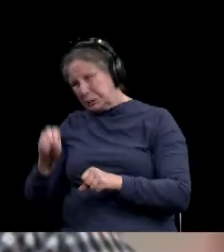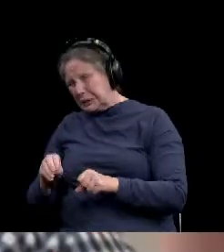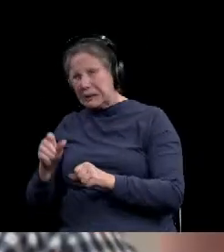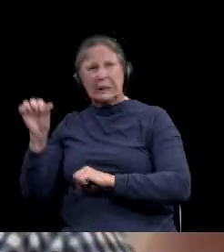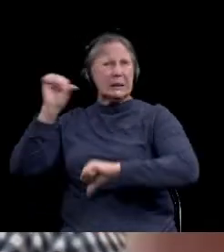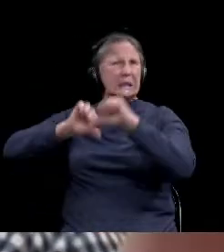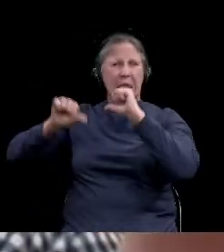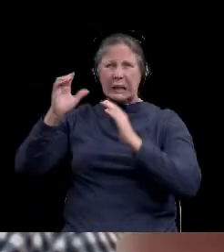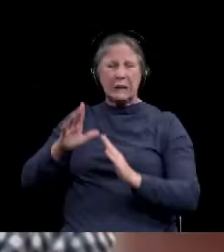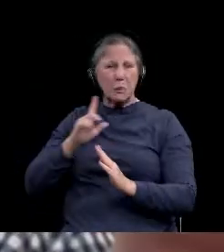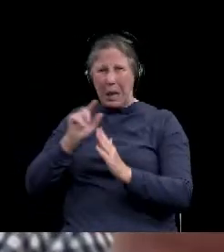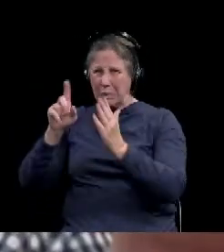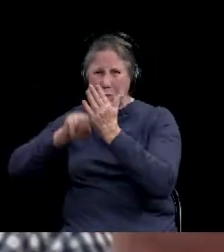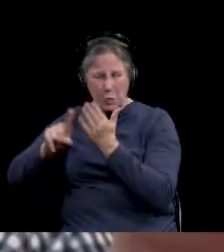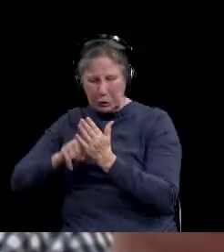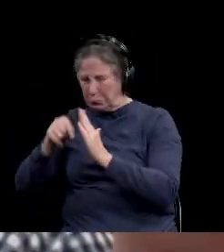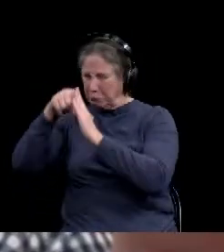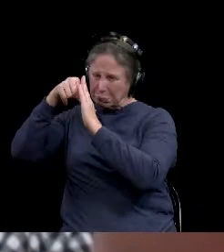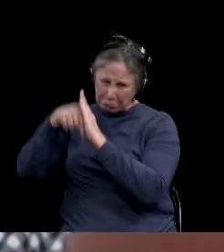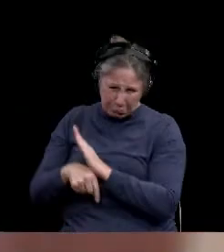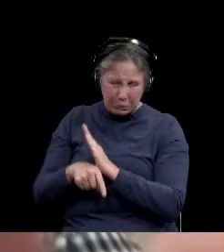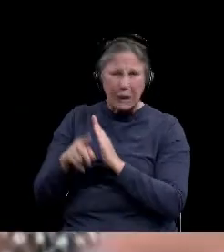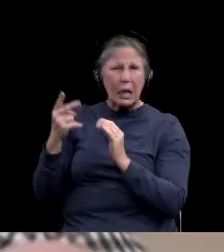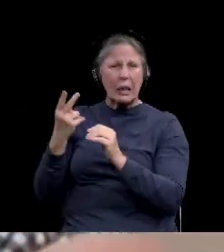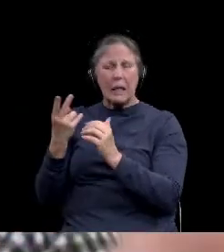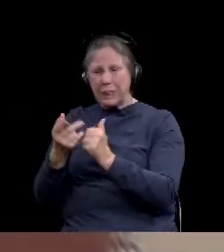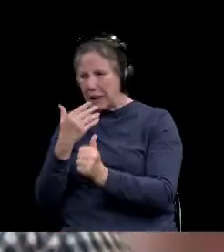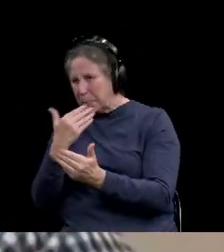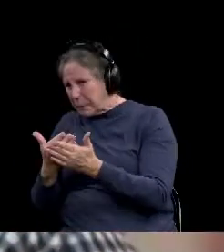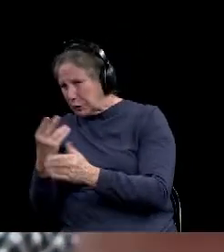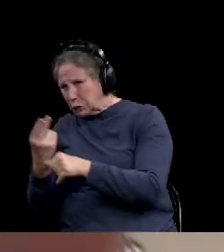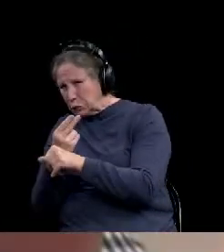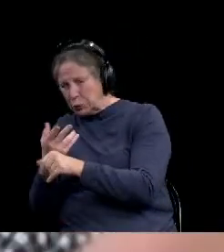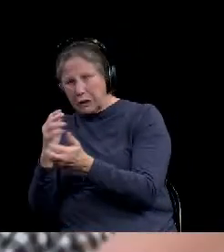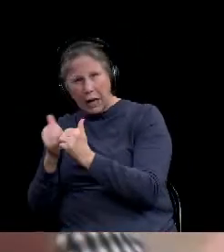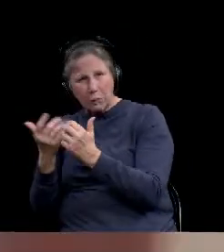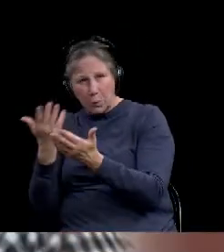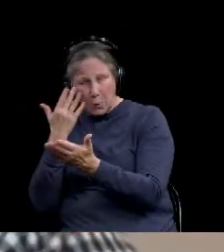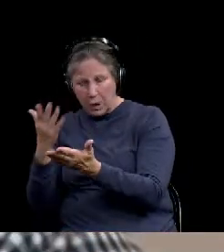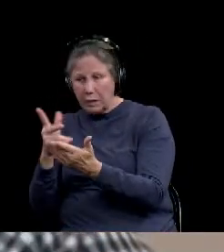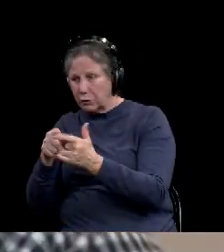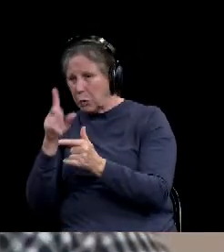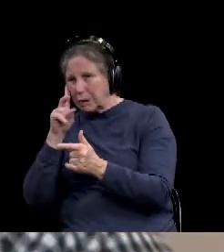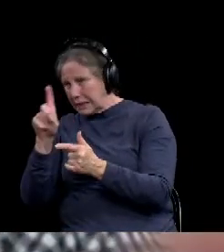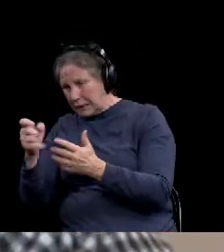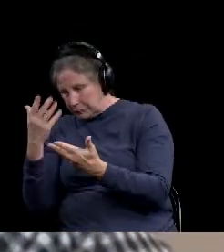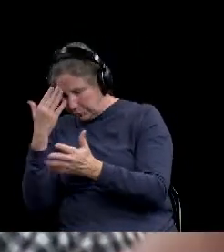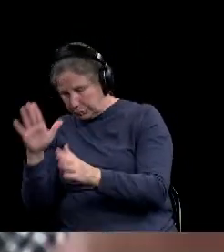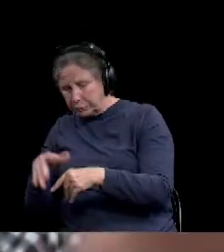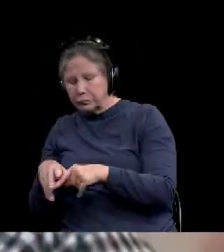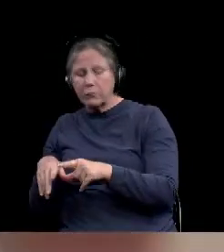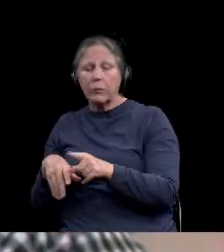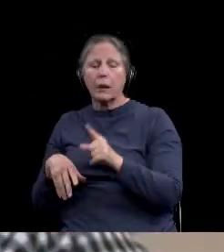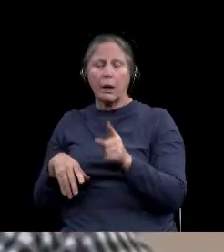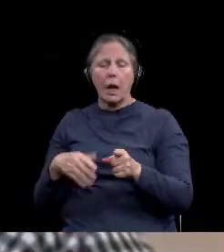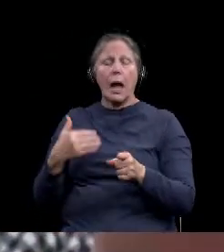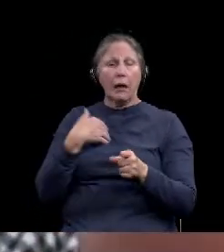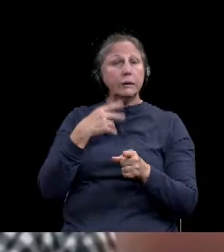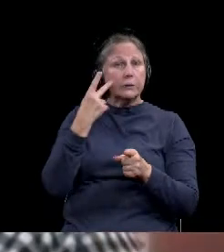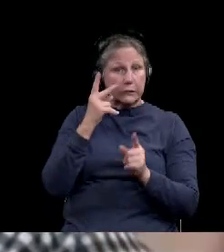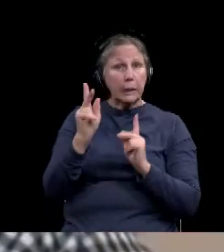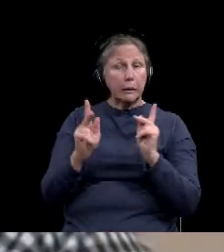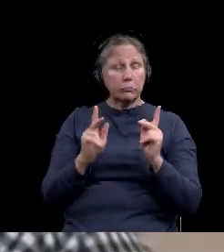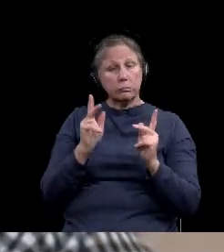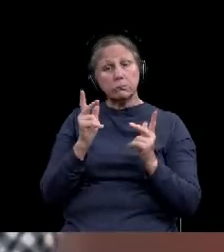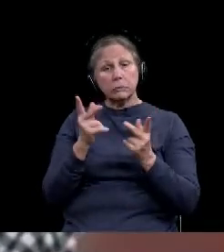have put together exactly how to use those in, um, clinical diagnosis and treatment. Um, I have seen places that